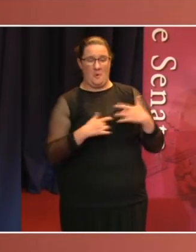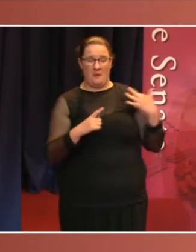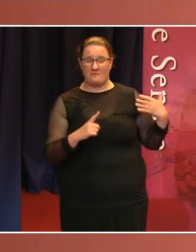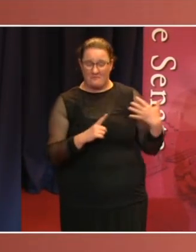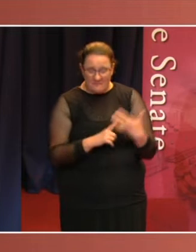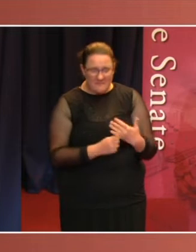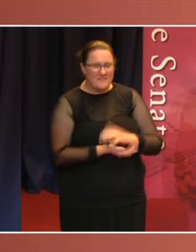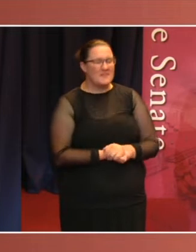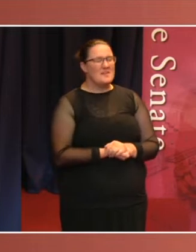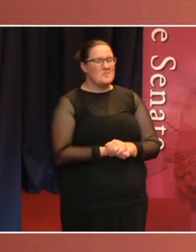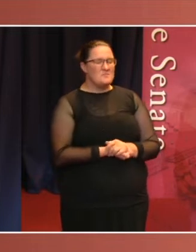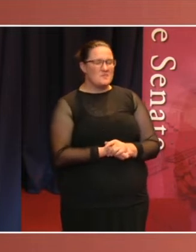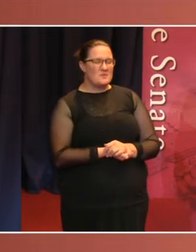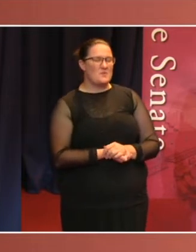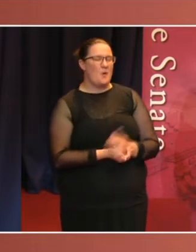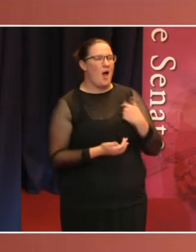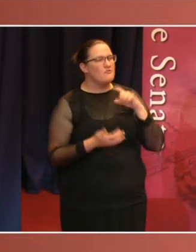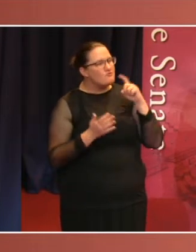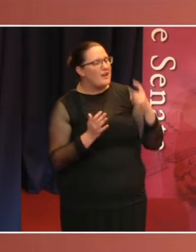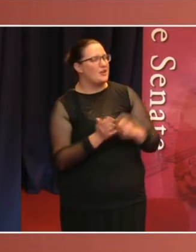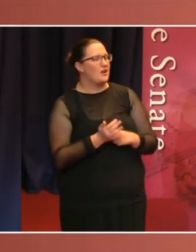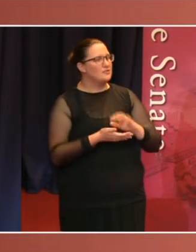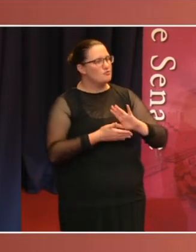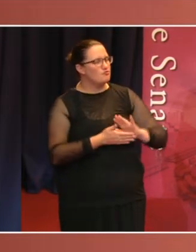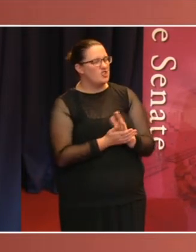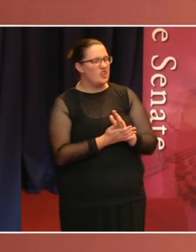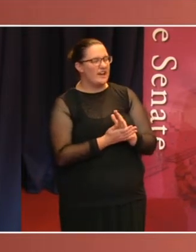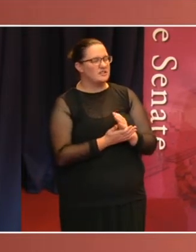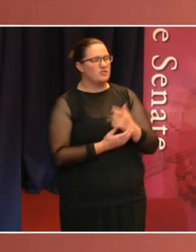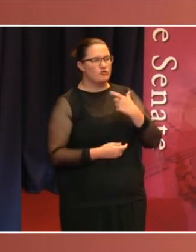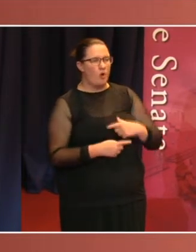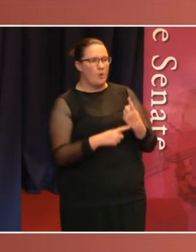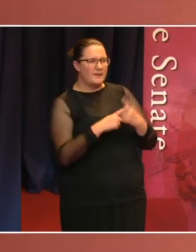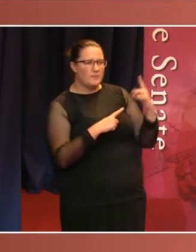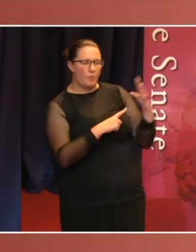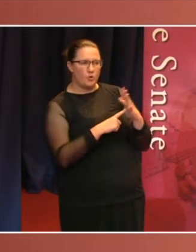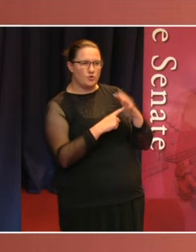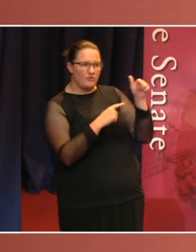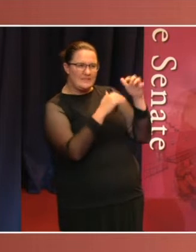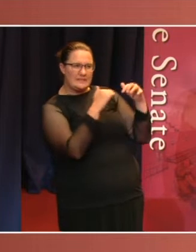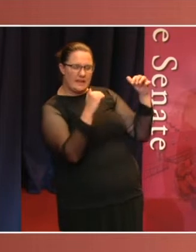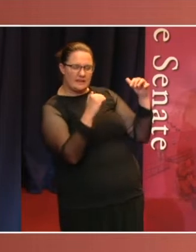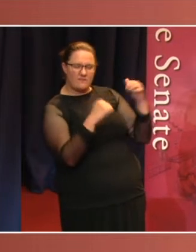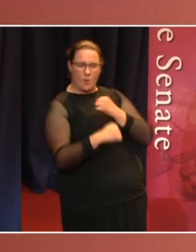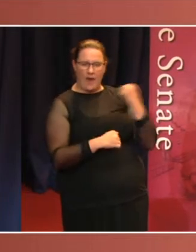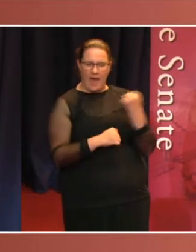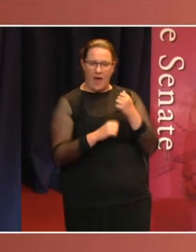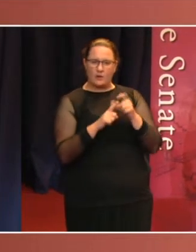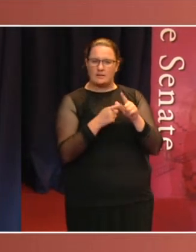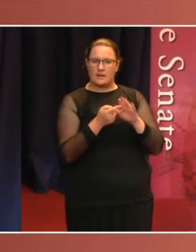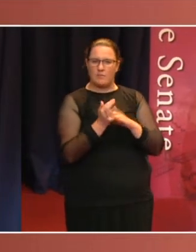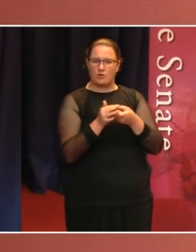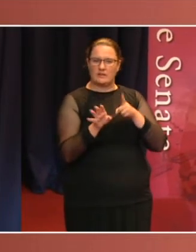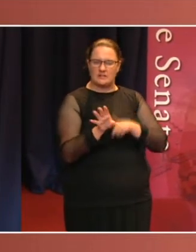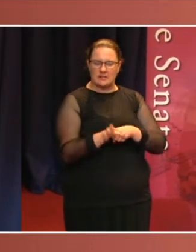and appreciated the role and the importance of the Senate in our democracy, has been an active